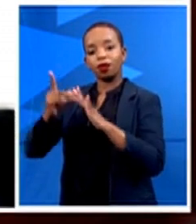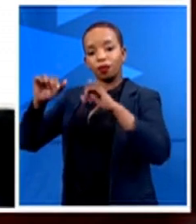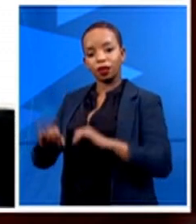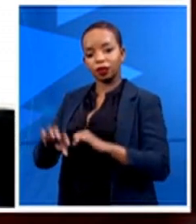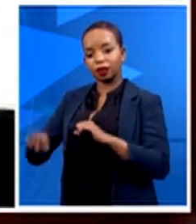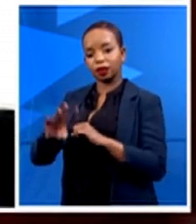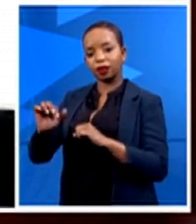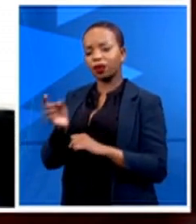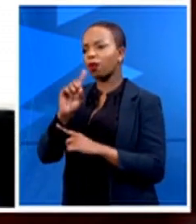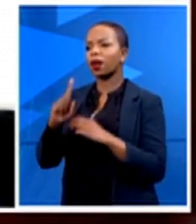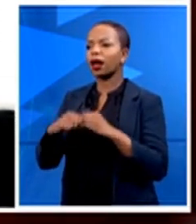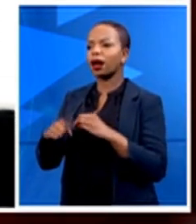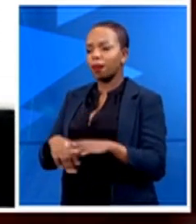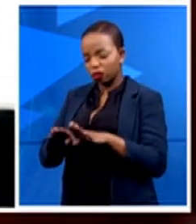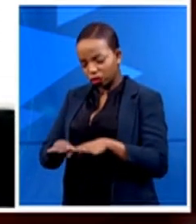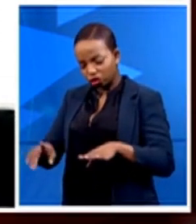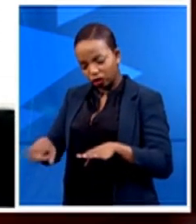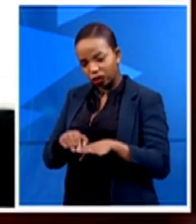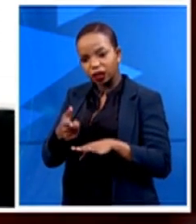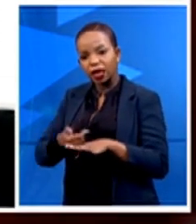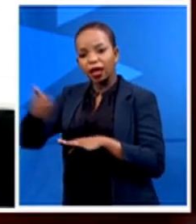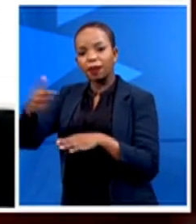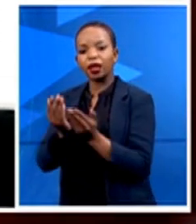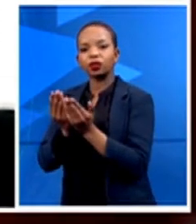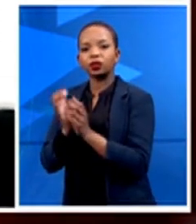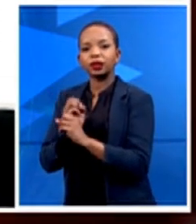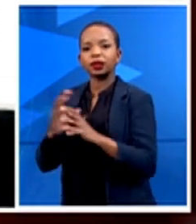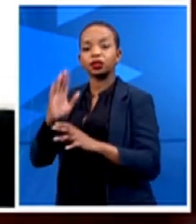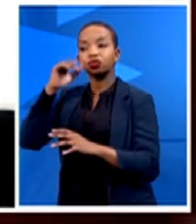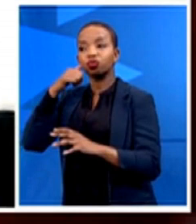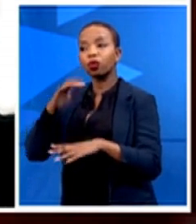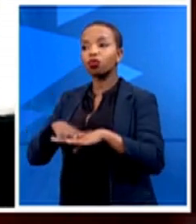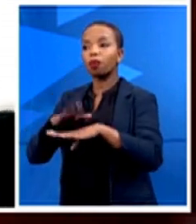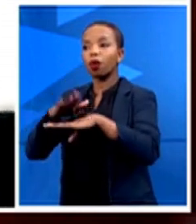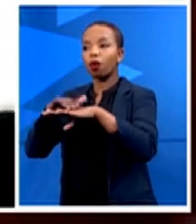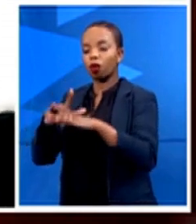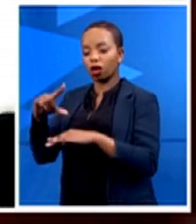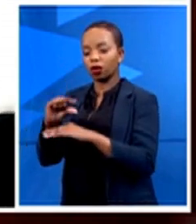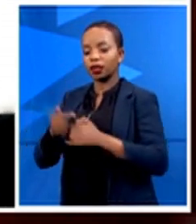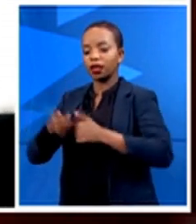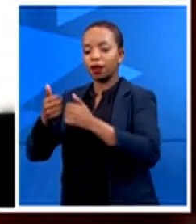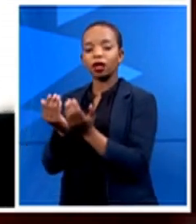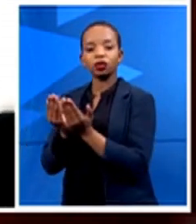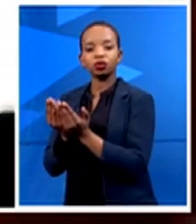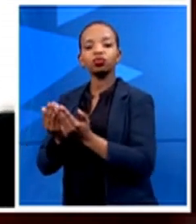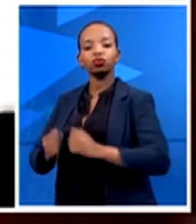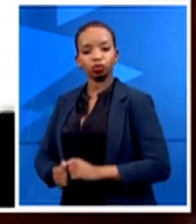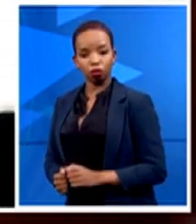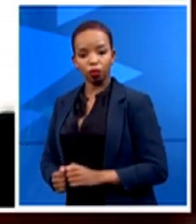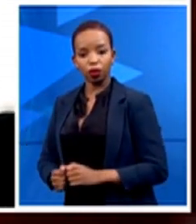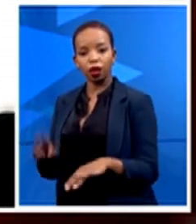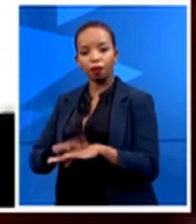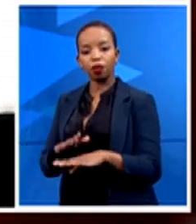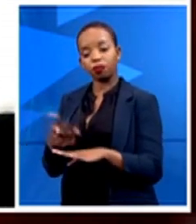as of tomorrow, more grades are being, you know, we'll be going, the next cohort of learners will be going back to school. What about that space, the